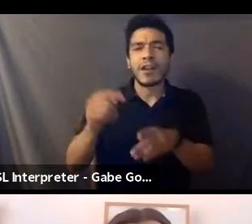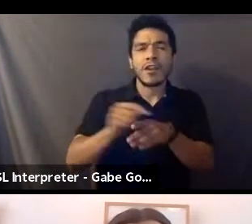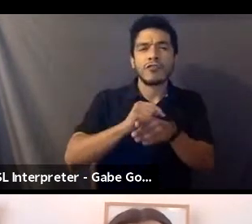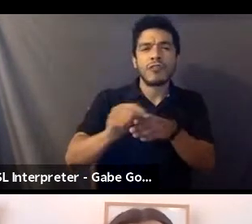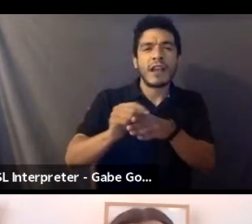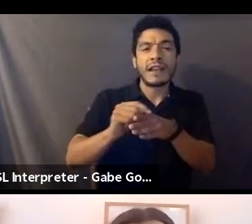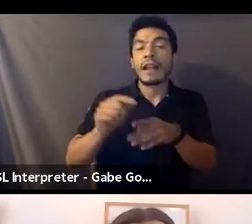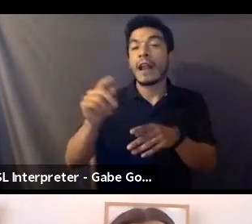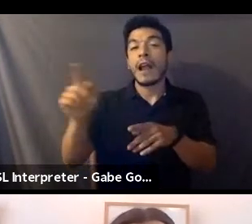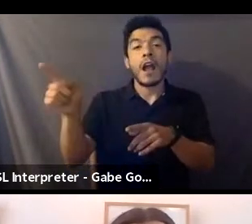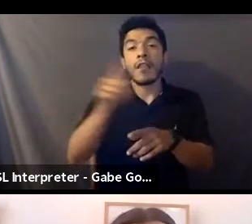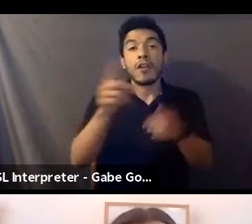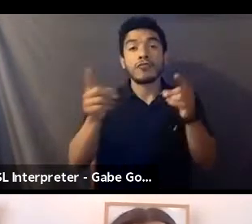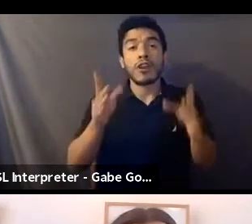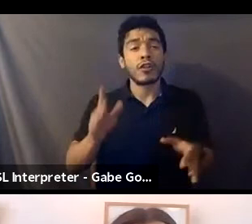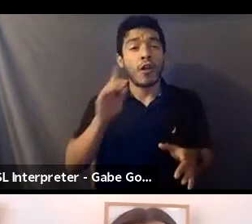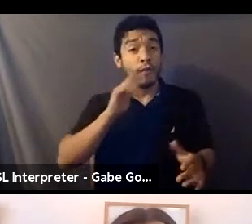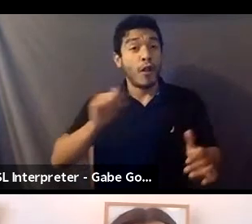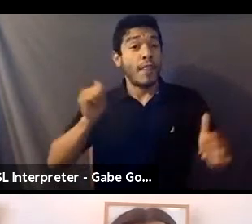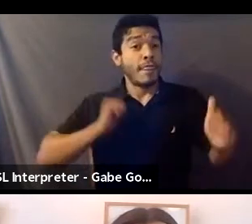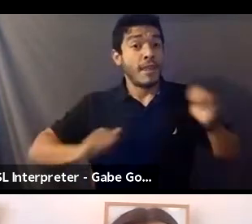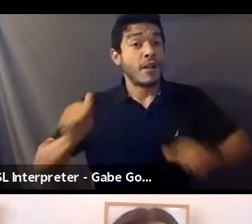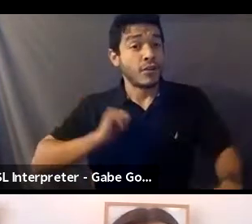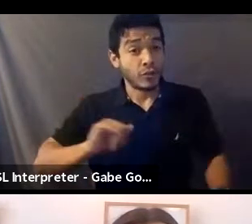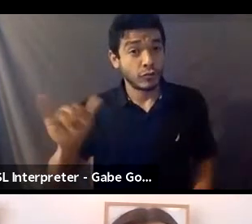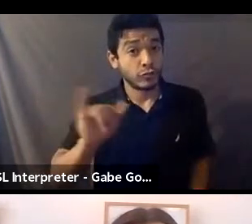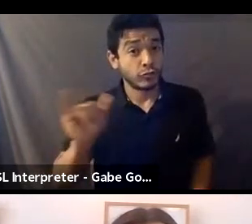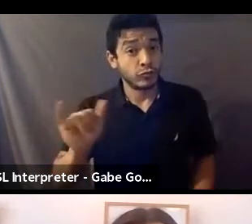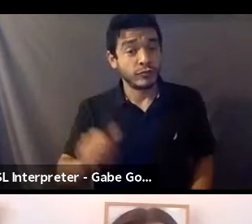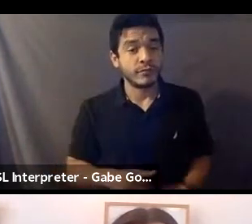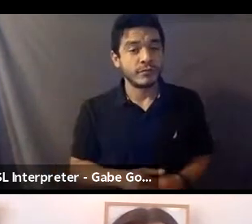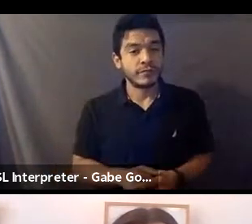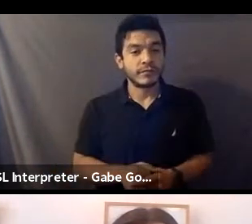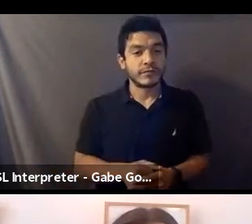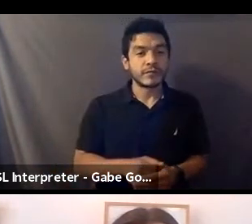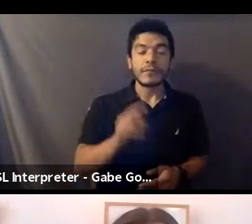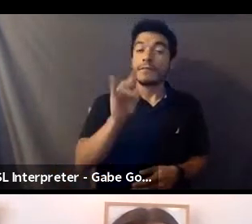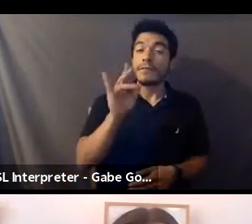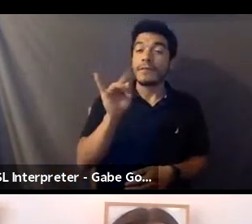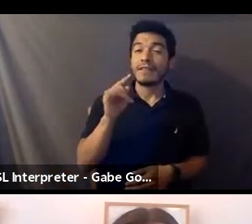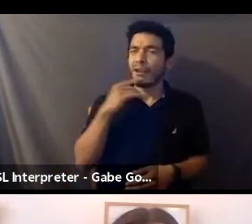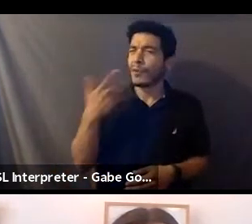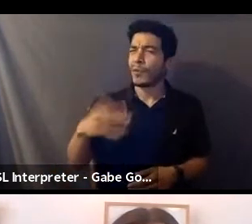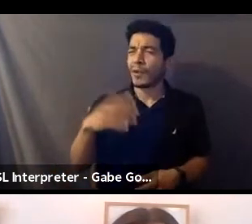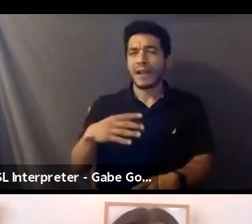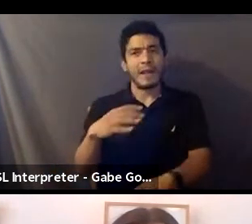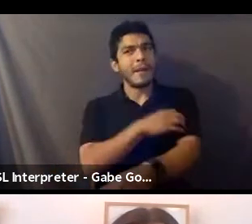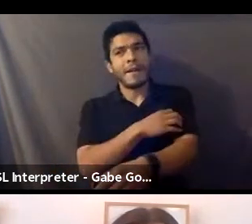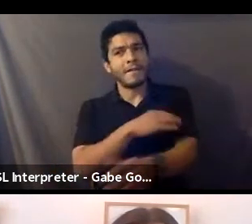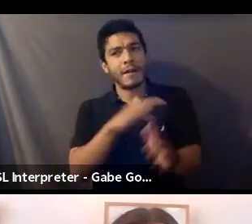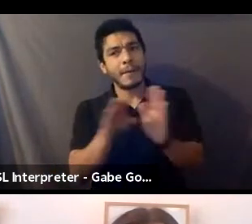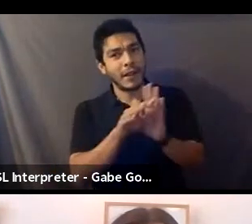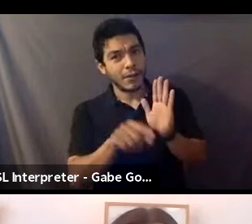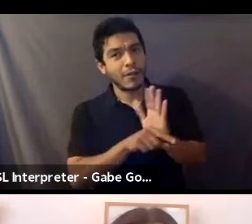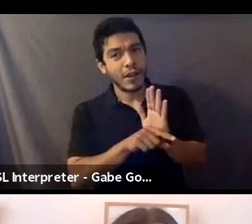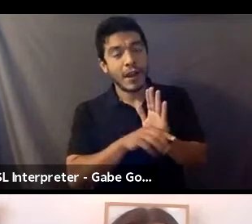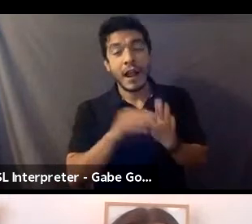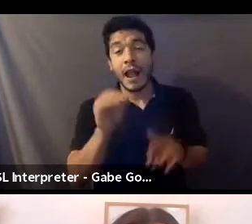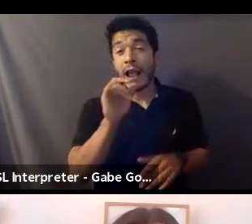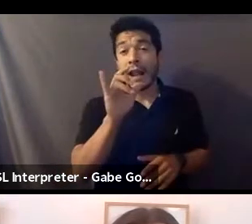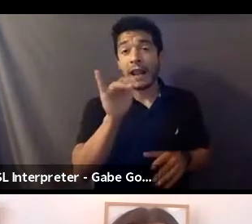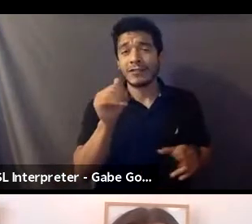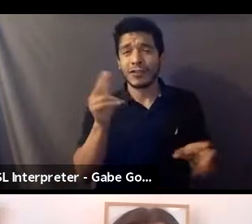theater. Yes, so such a powerful background. And Alicia is joined by